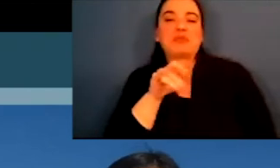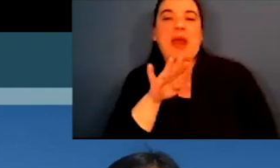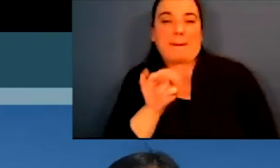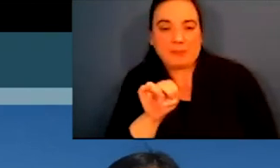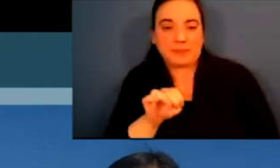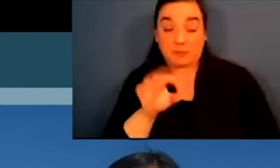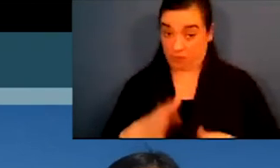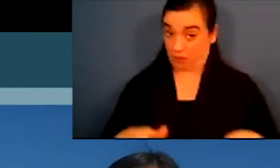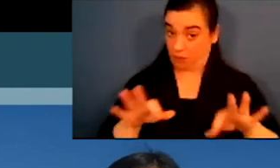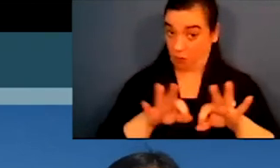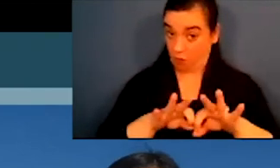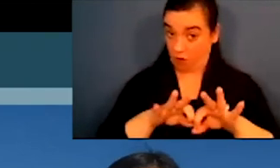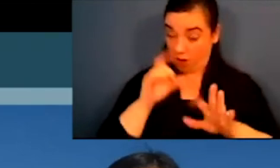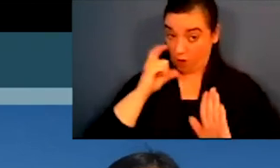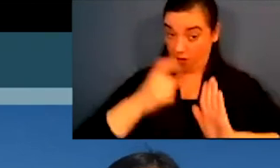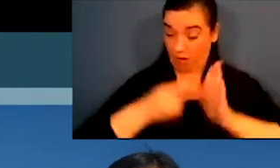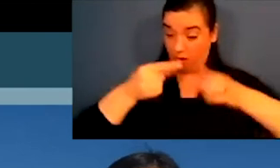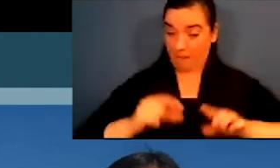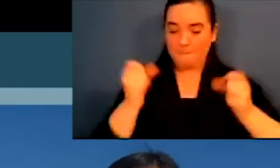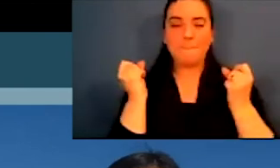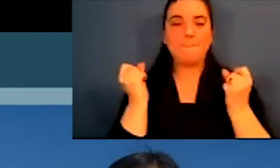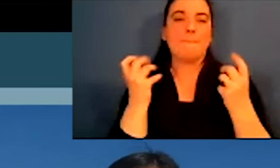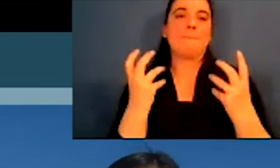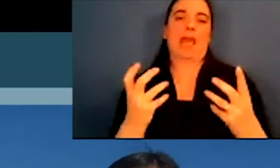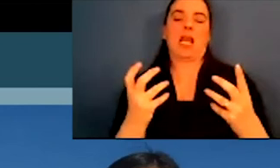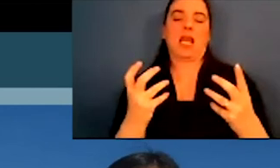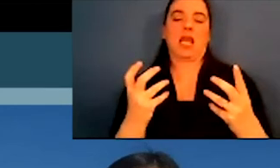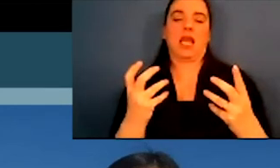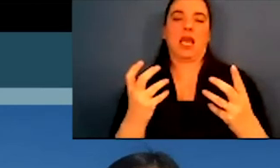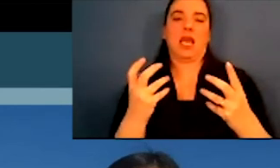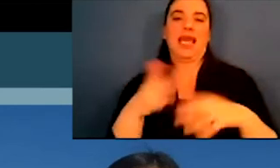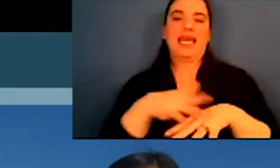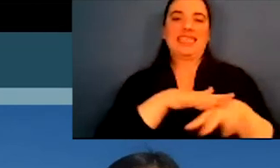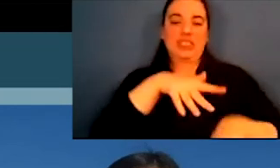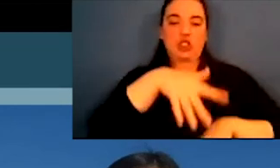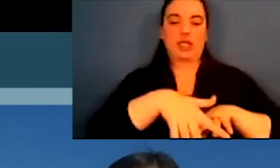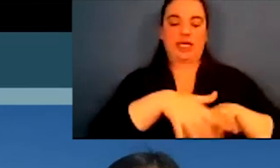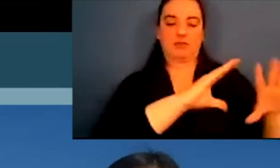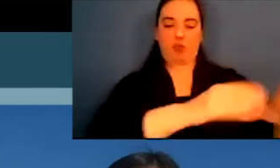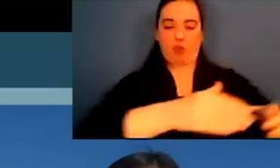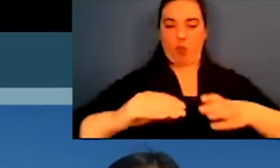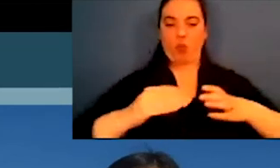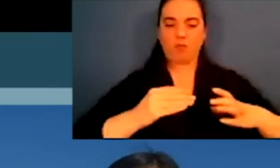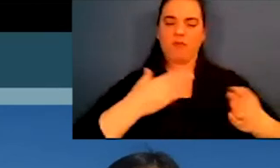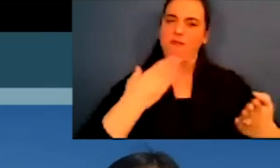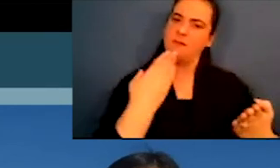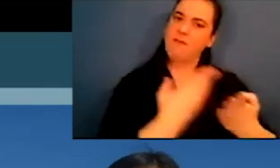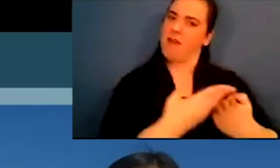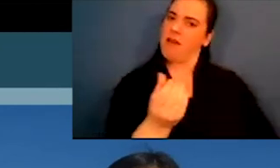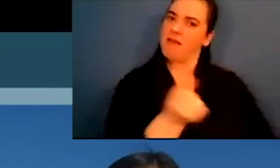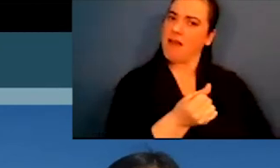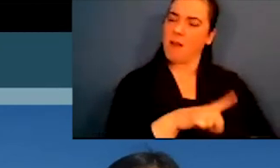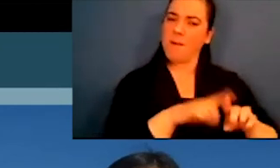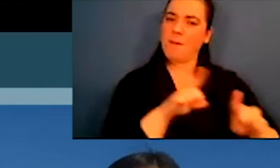as being a federally recognized tribe. I think it's important that we recognize that there are many indigenous tribal